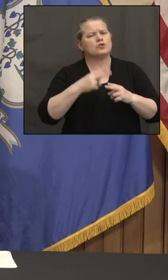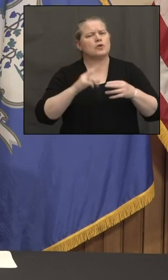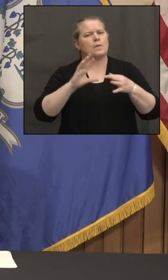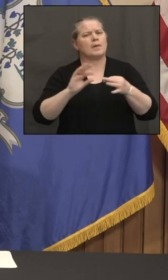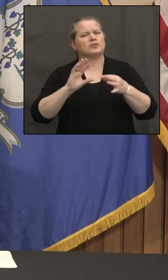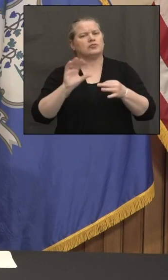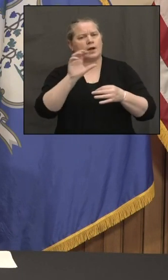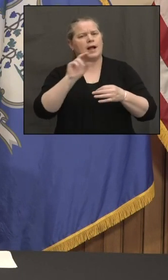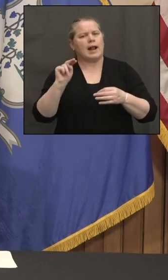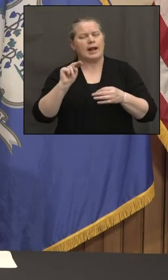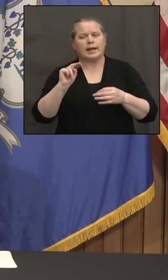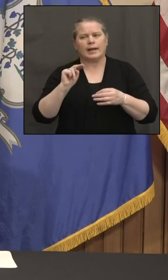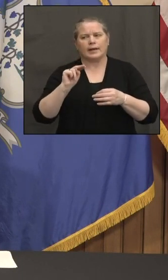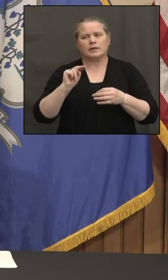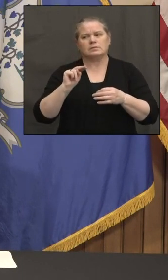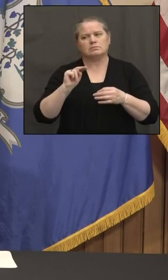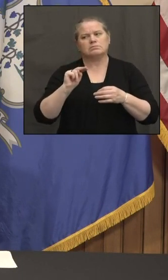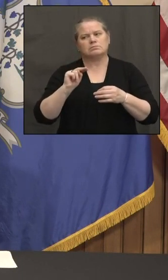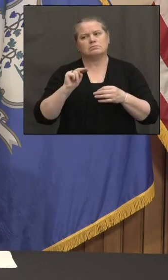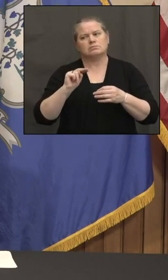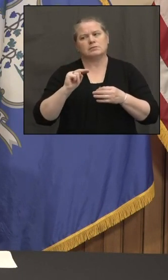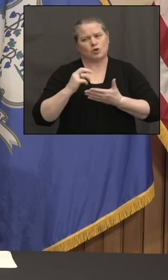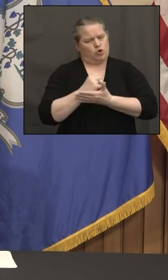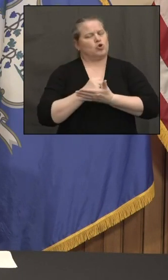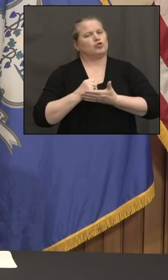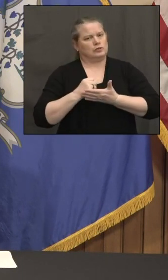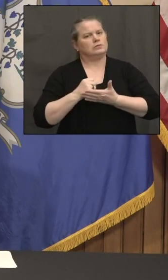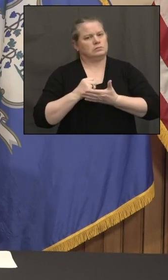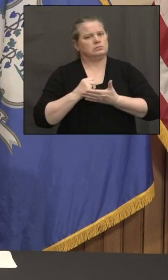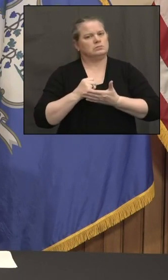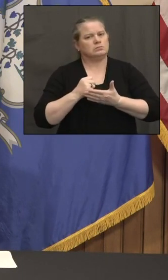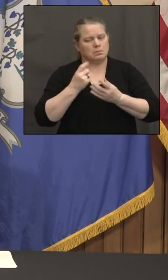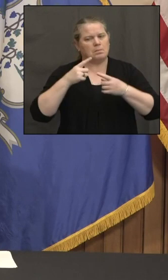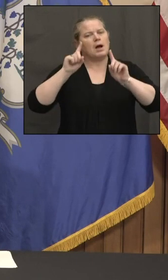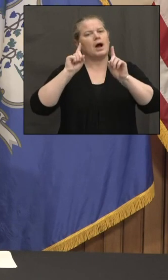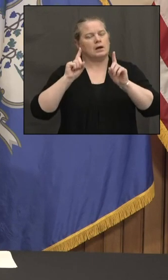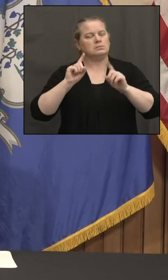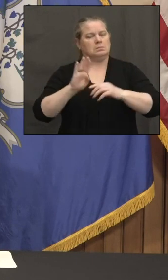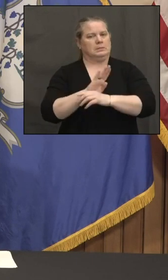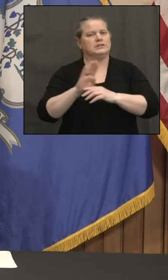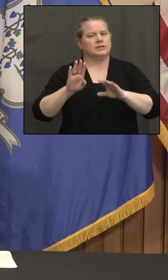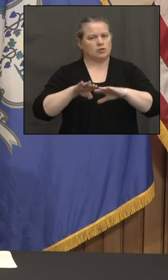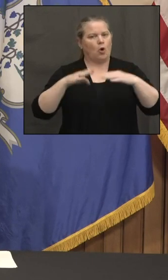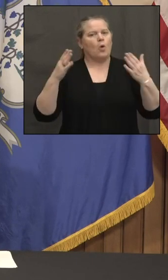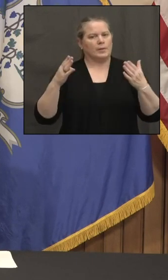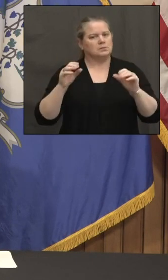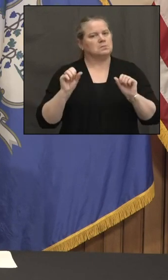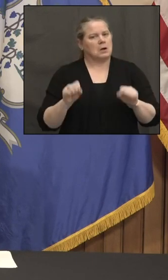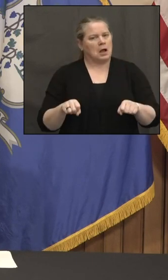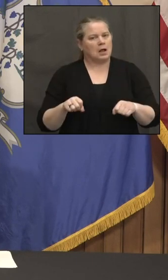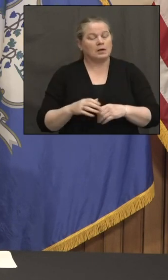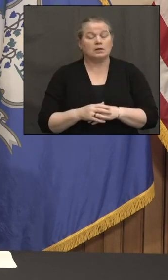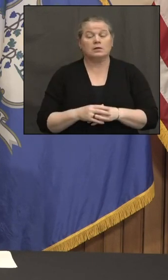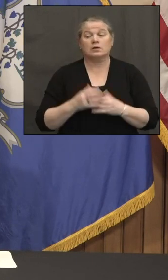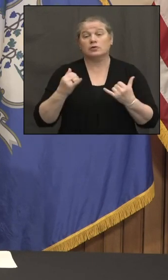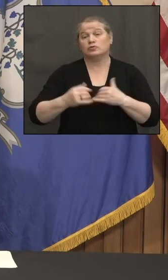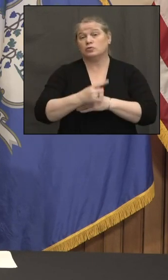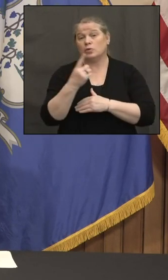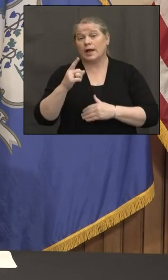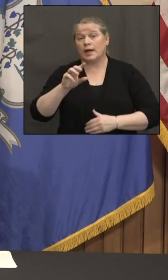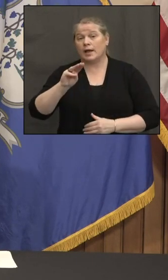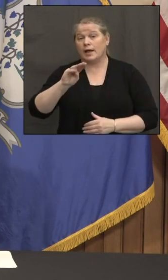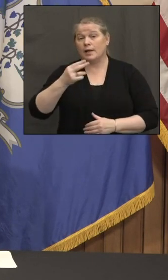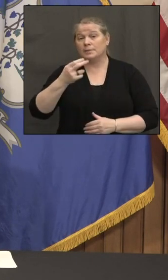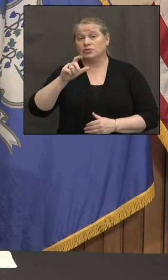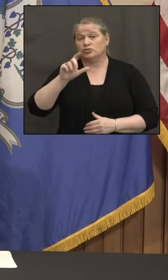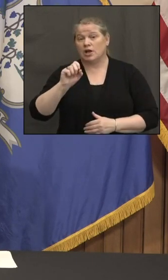and so on and so forth. Today, Rochelle Walensky indicated that she has concerns about the